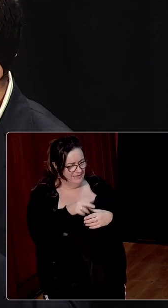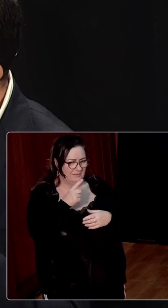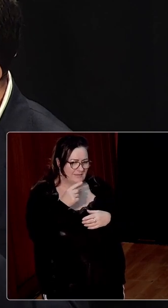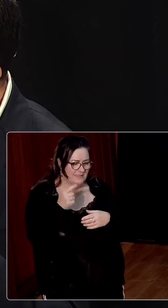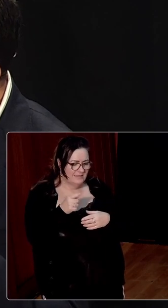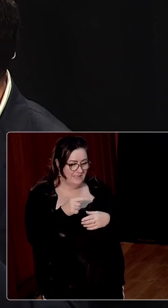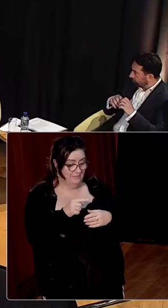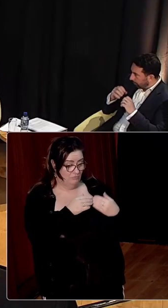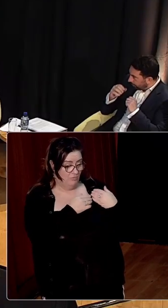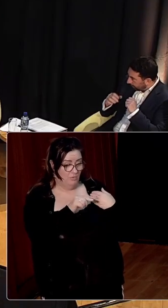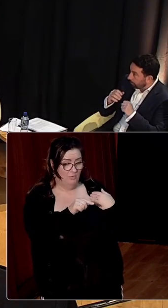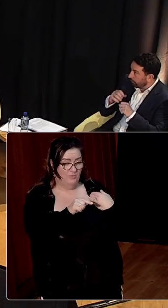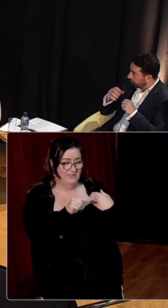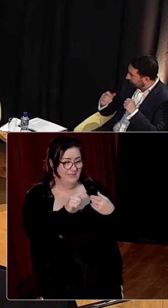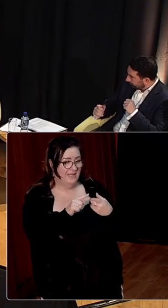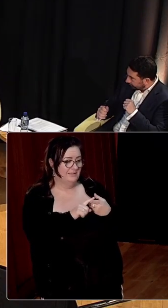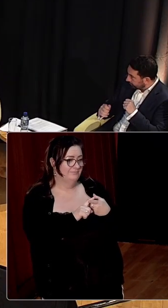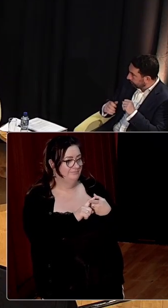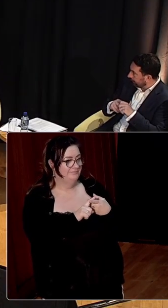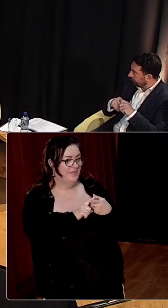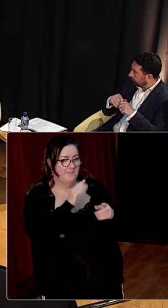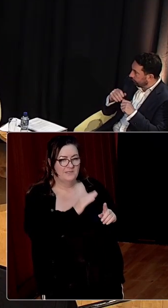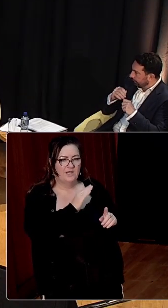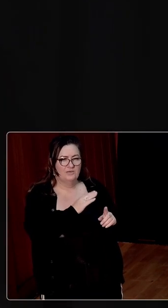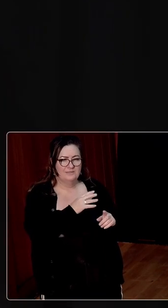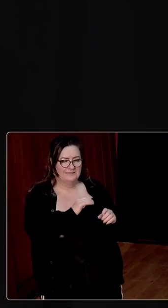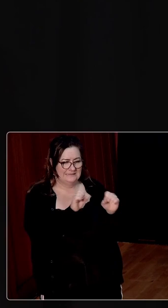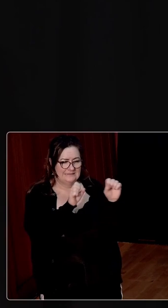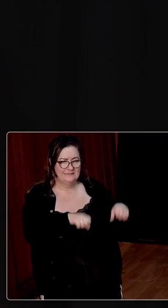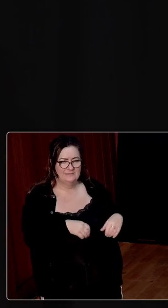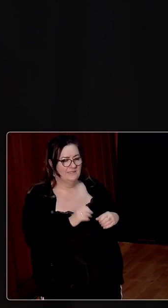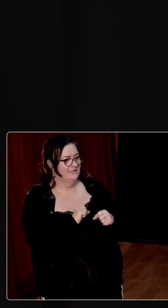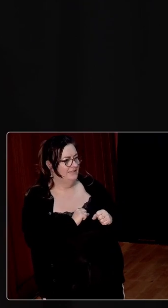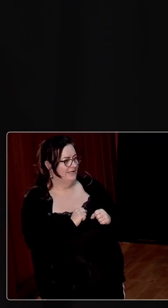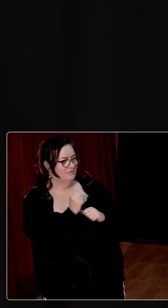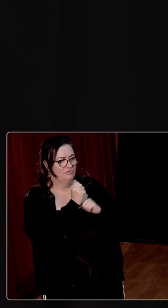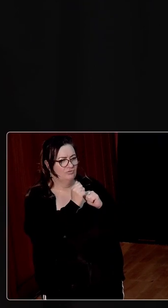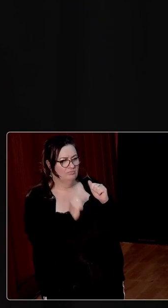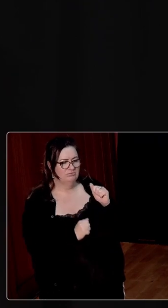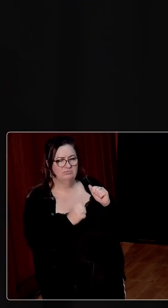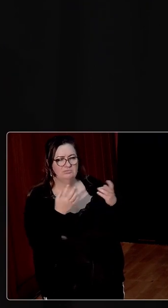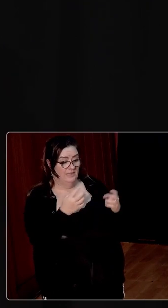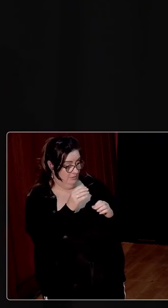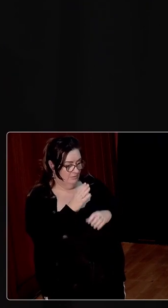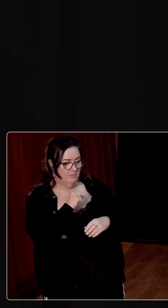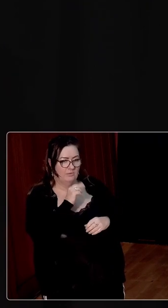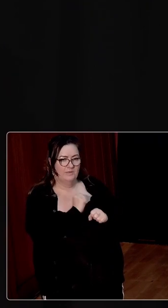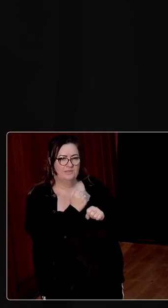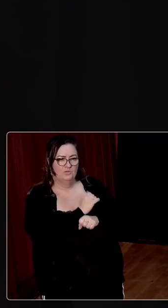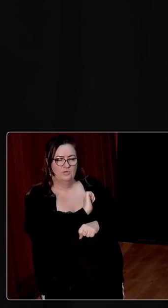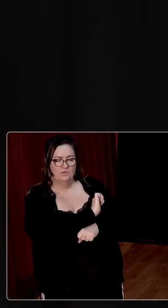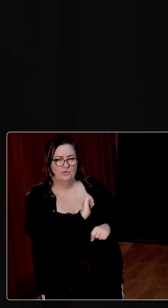or can you assess did that role have in that sort of paternalistic system, that sort of, that structural inequality that you spoke about in your